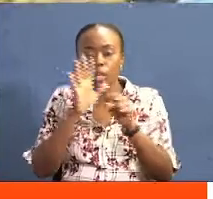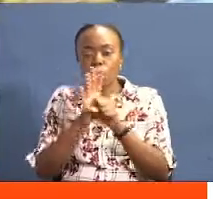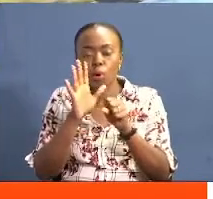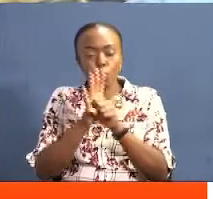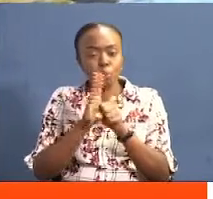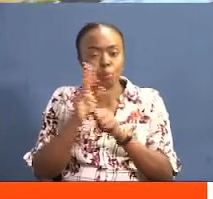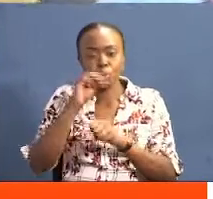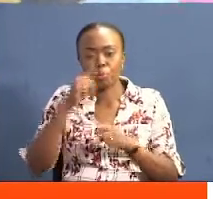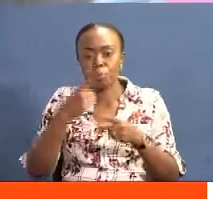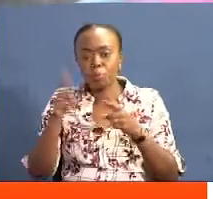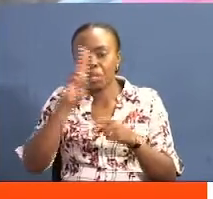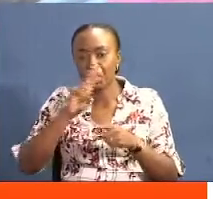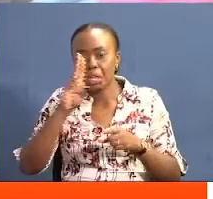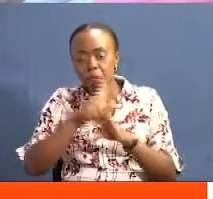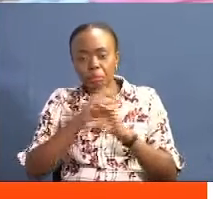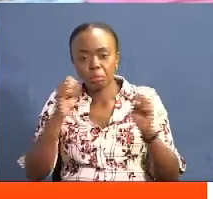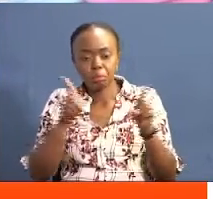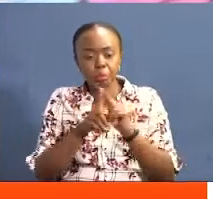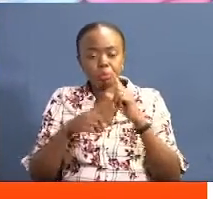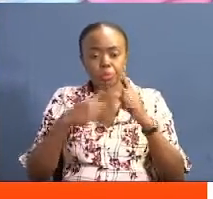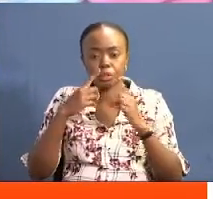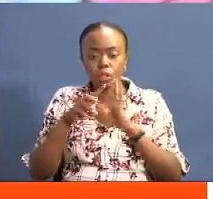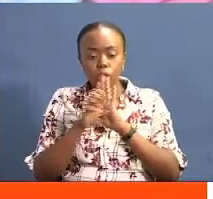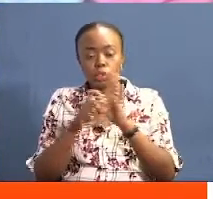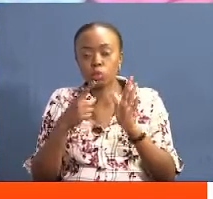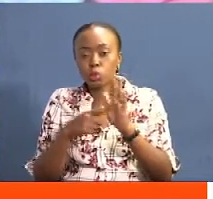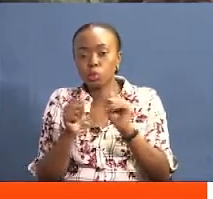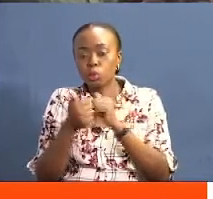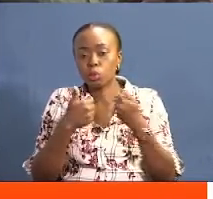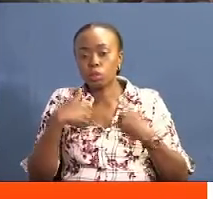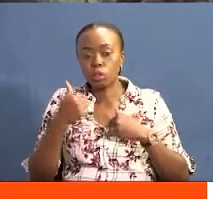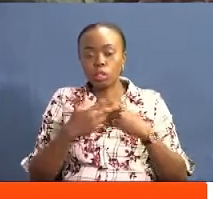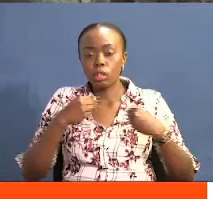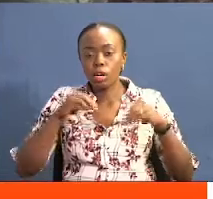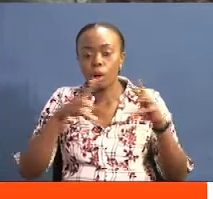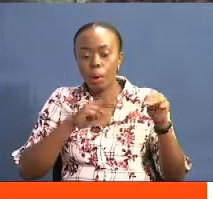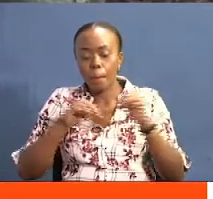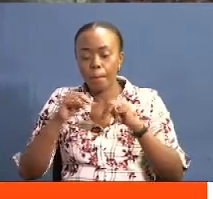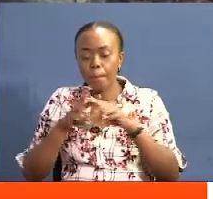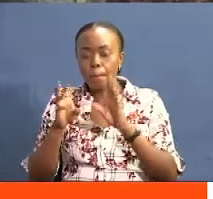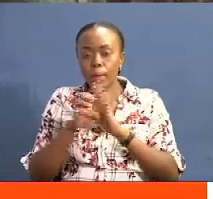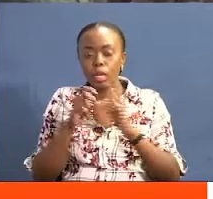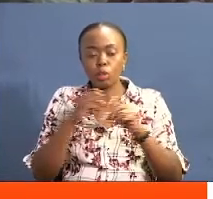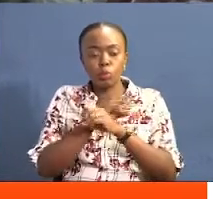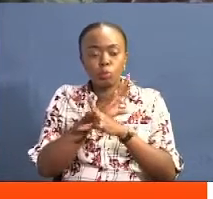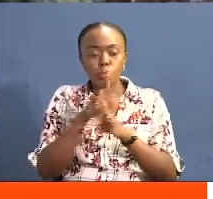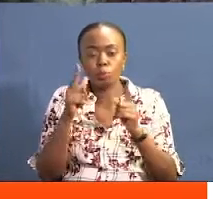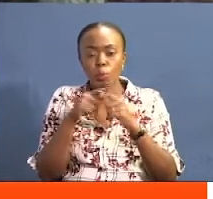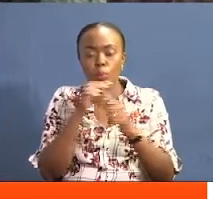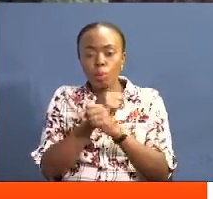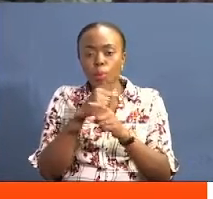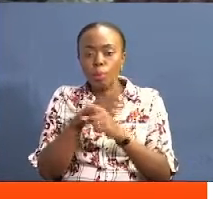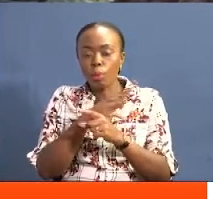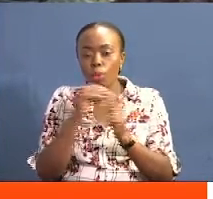shillings but is not in use. The sellers expressed their dissatisfaction with the market's location, exposing it to insecurity